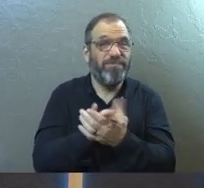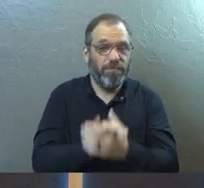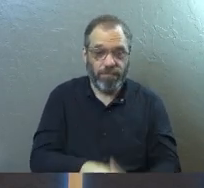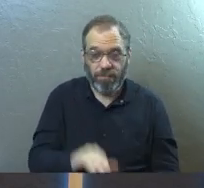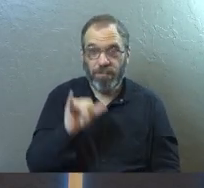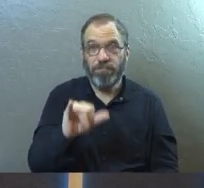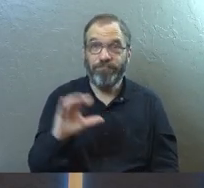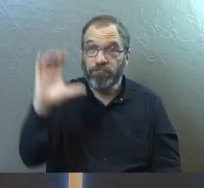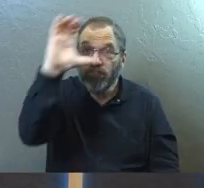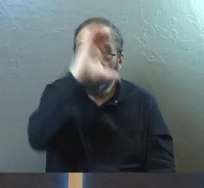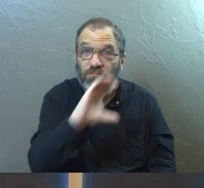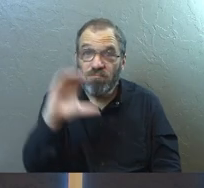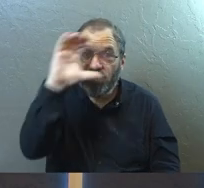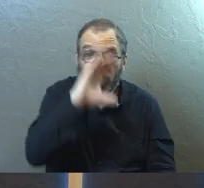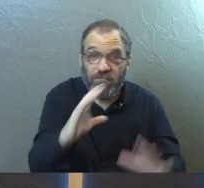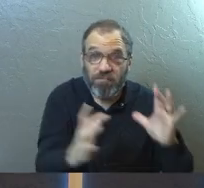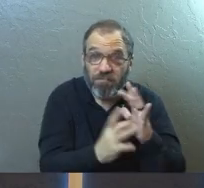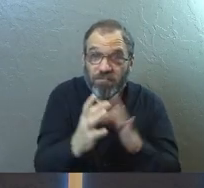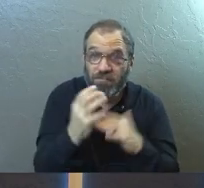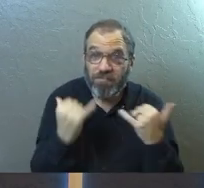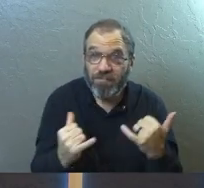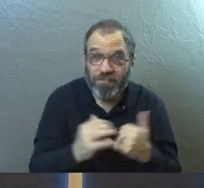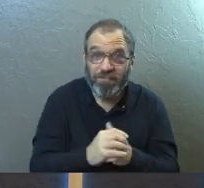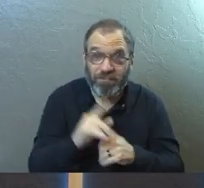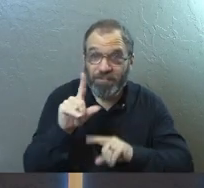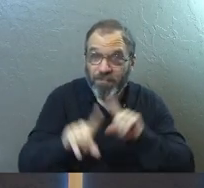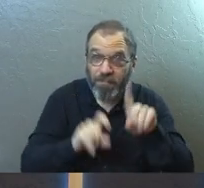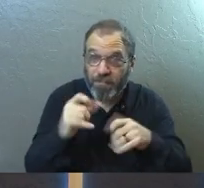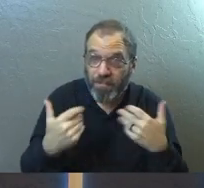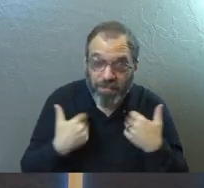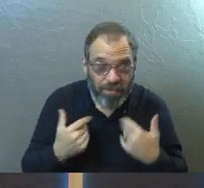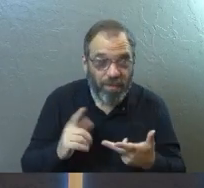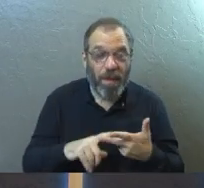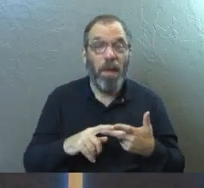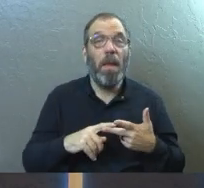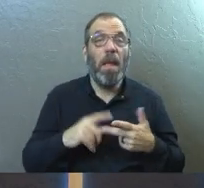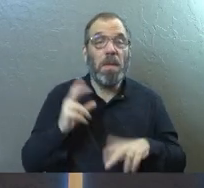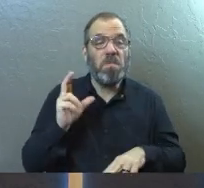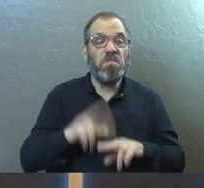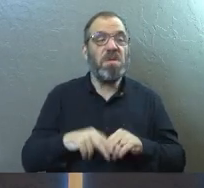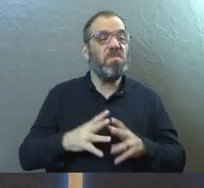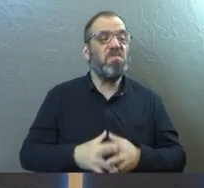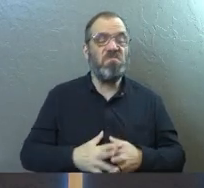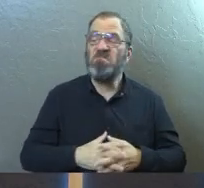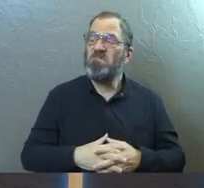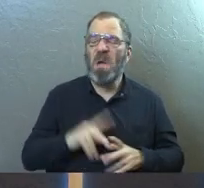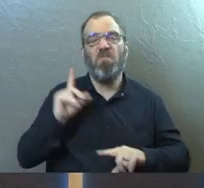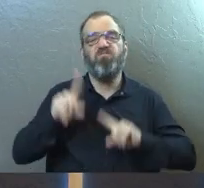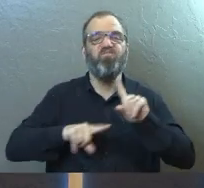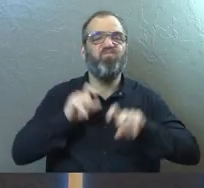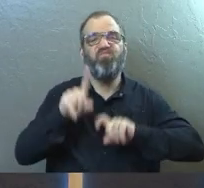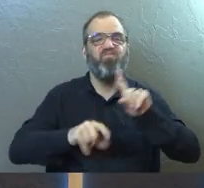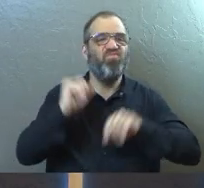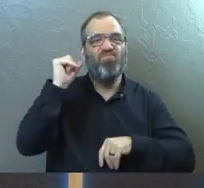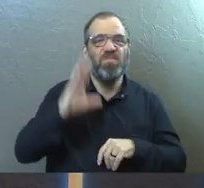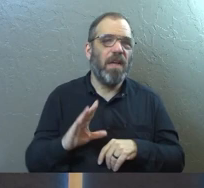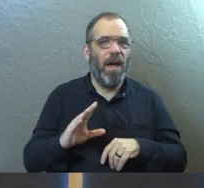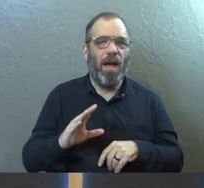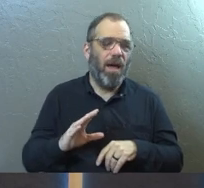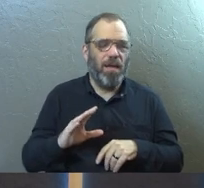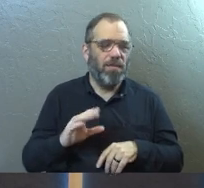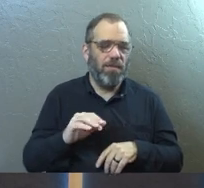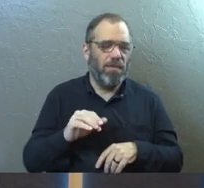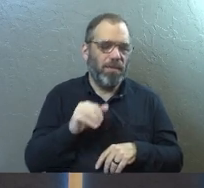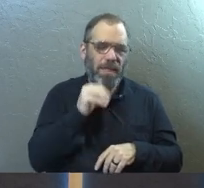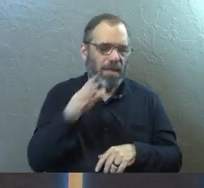If you're a seeker today of Jesus, you've got questions. You see yourself as somebody that is maybe asking questions about God, but you've not taken